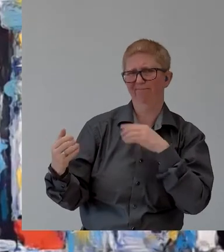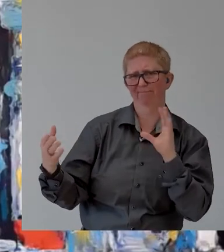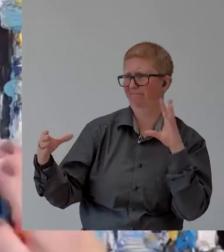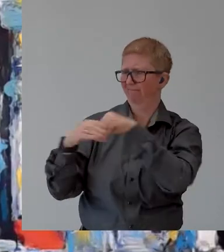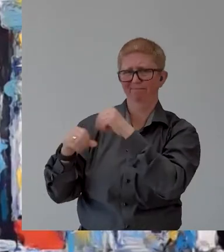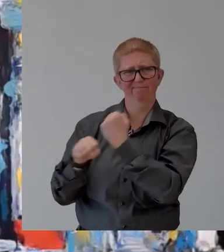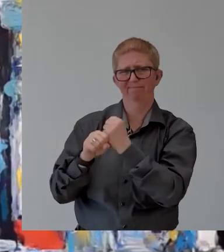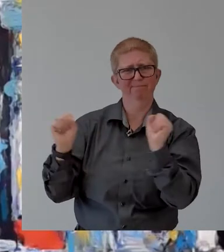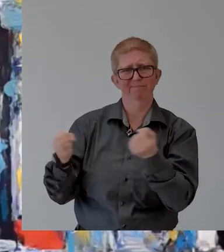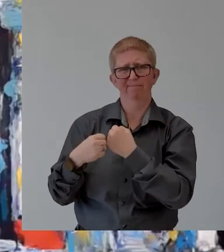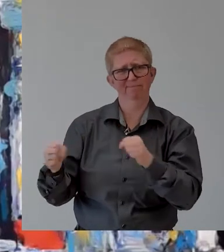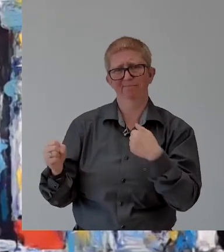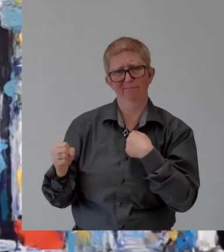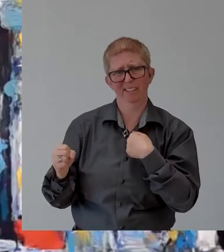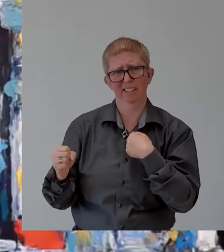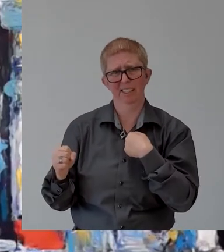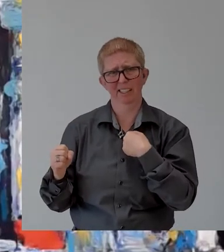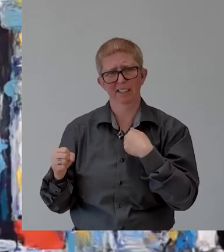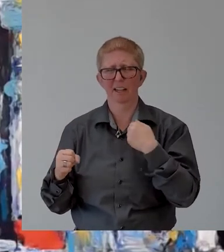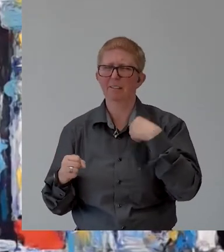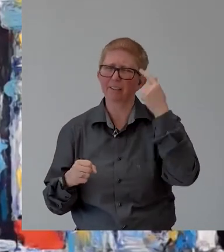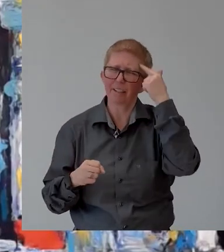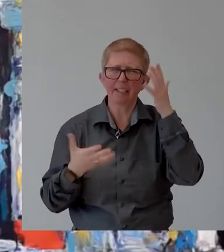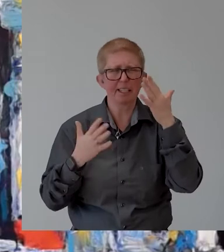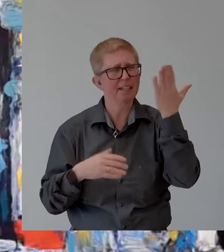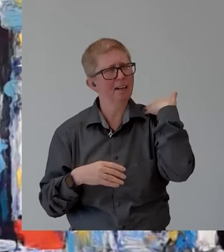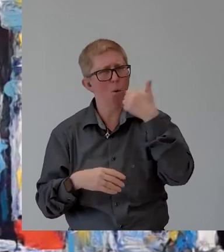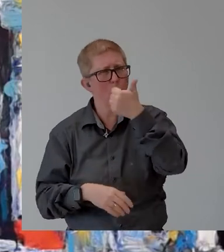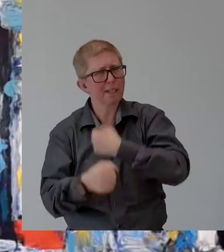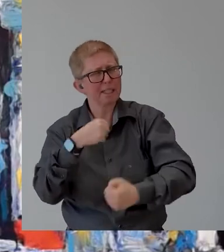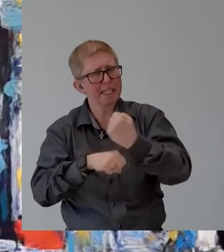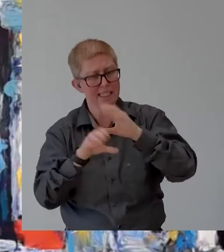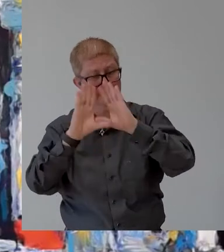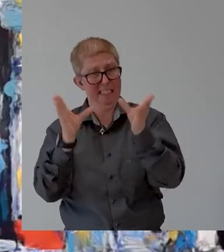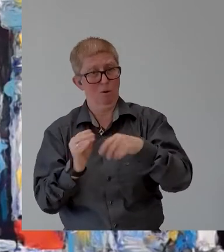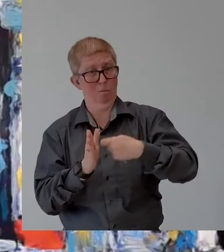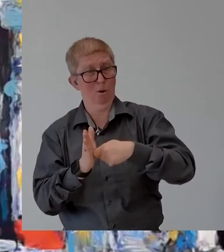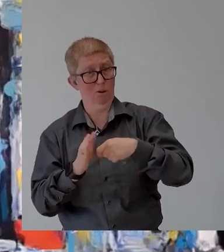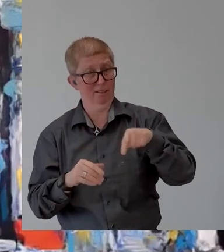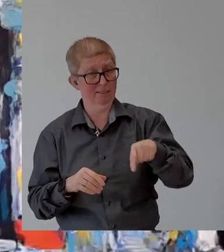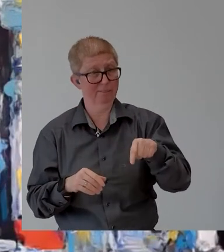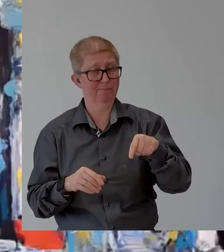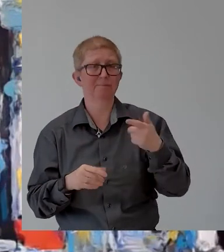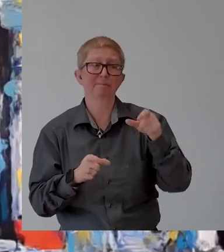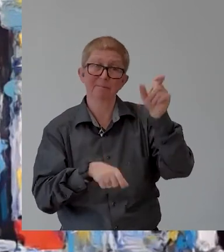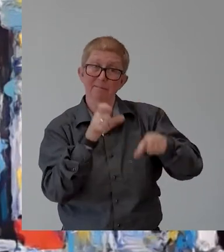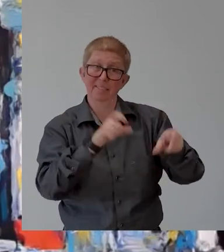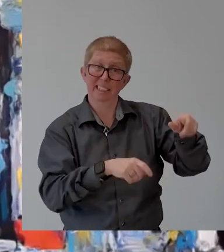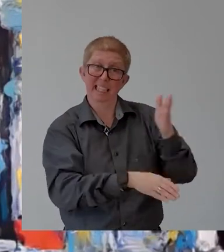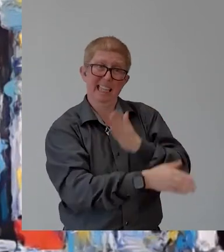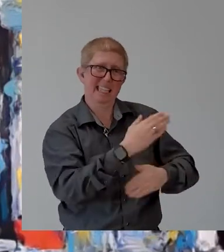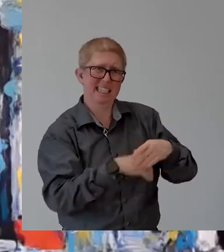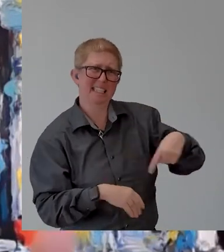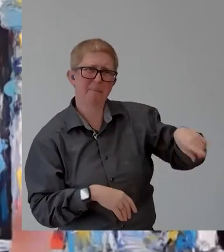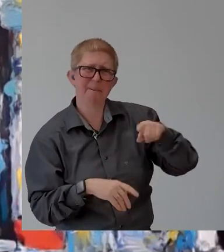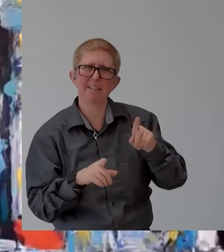think we spoke about last year at zero project where people with disabilities can't build up a good enough resume